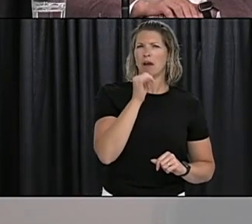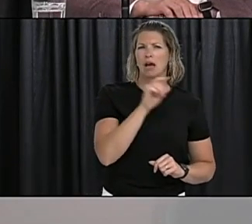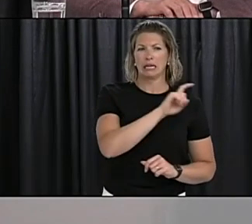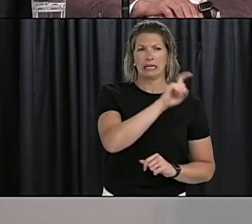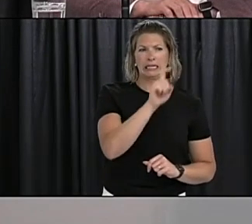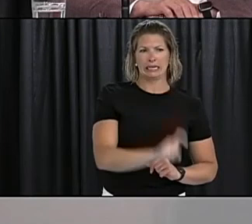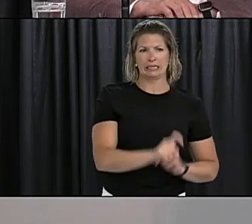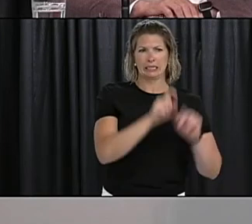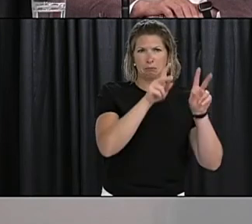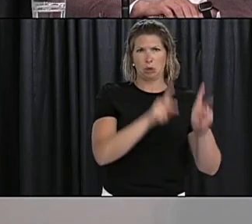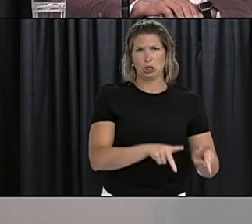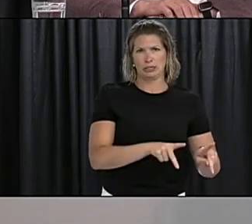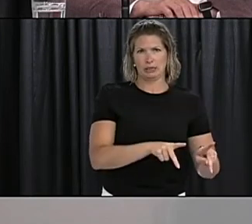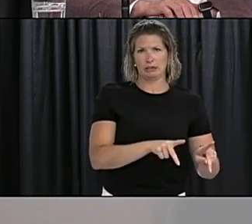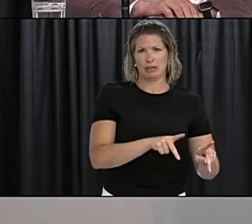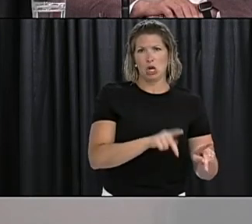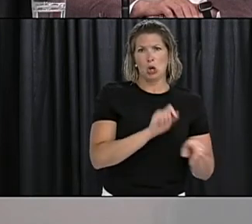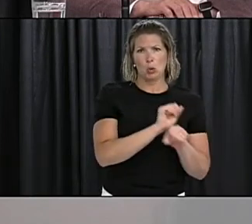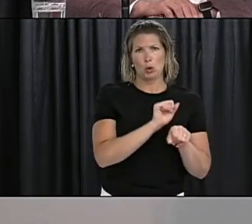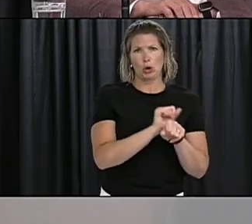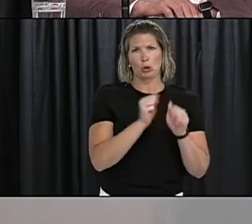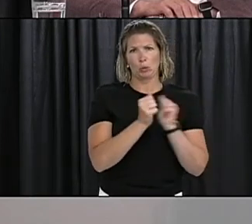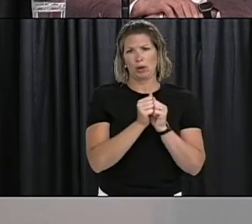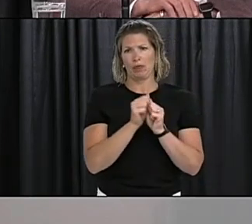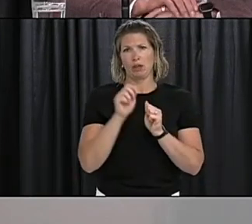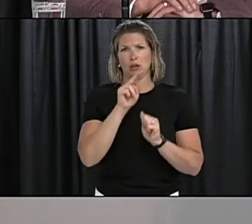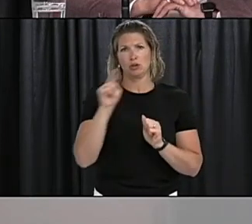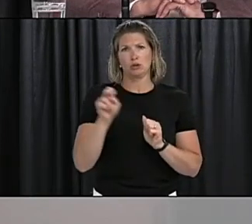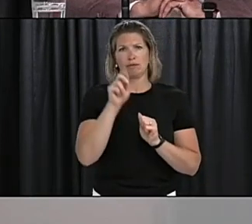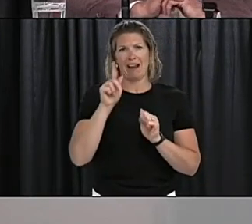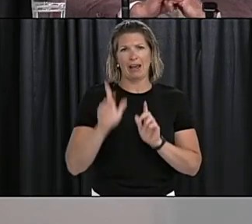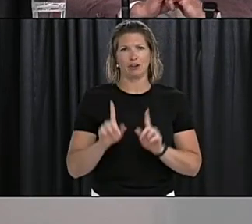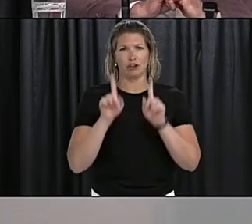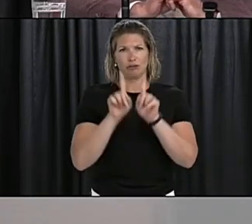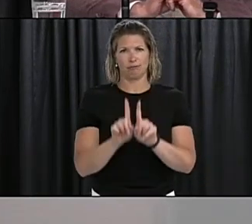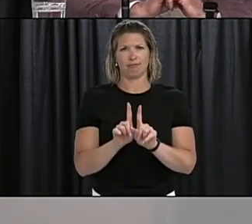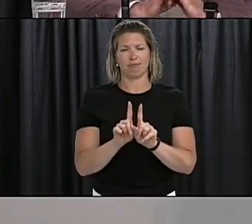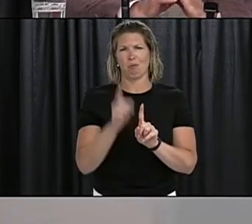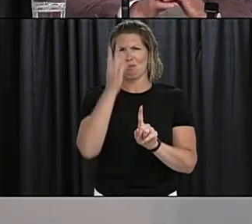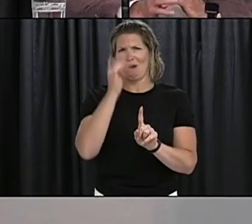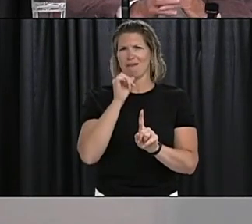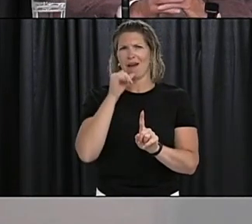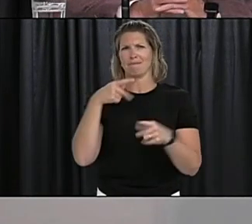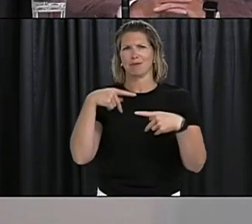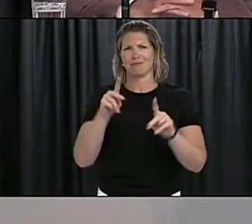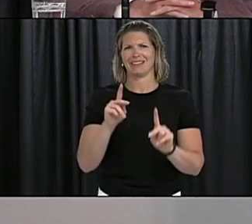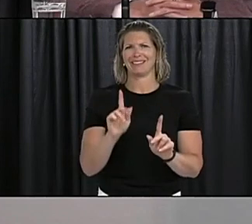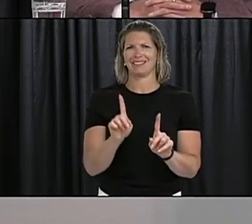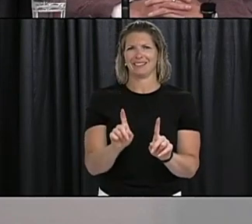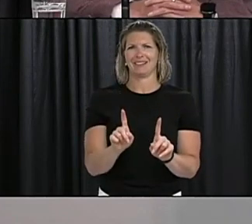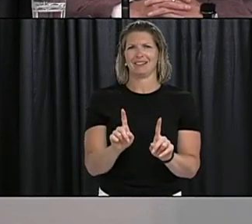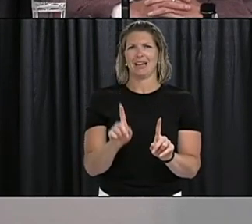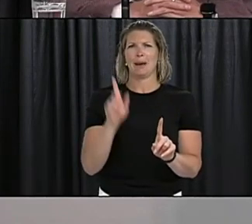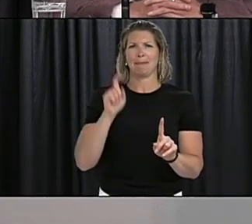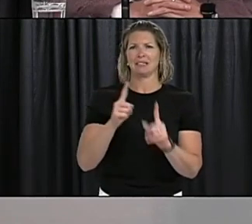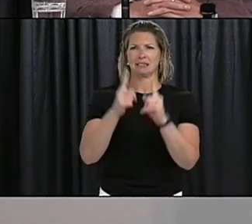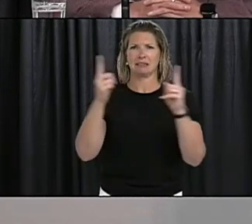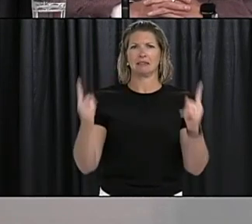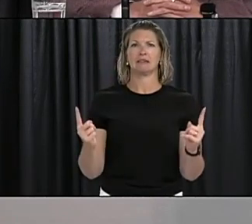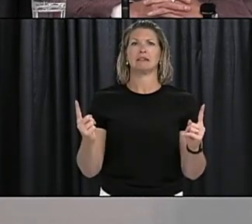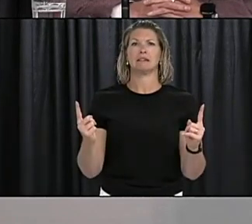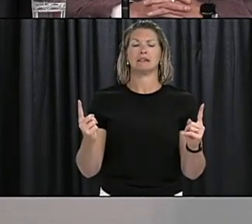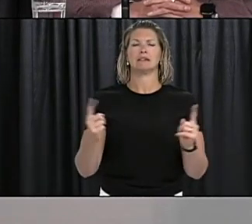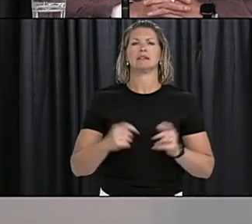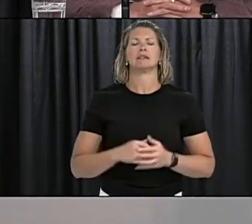local workers on board ships for example well in some cases Peter there's you know testing can be you know